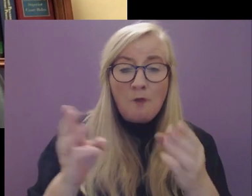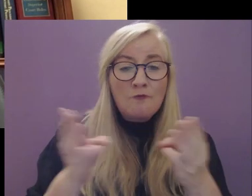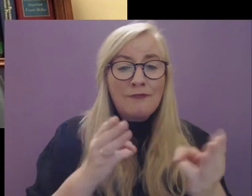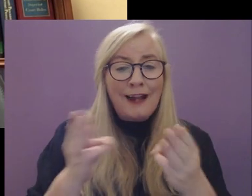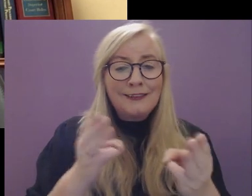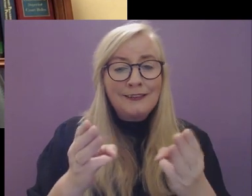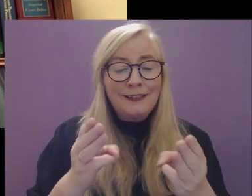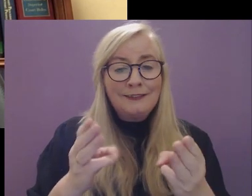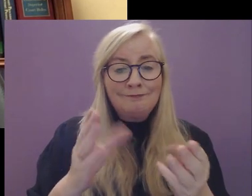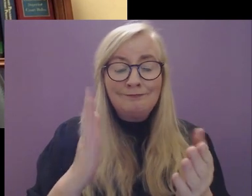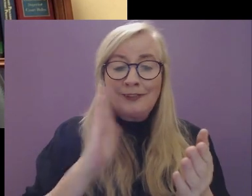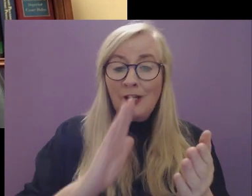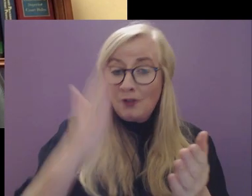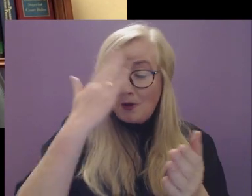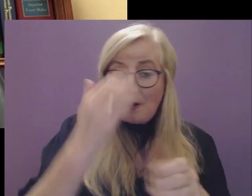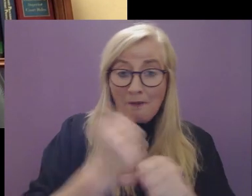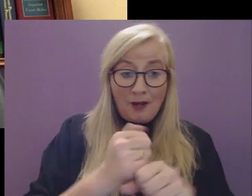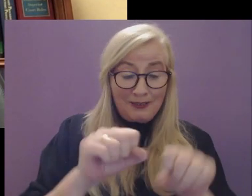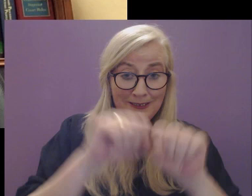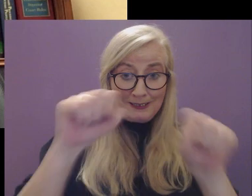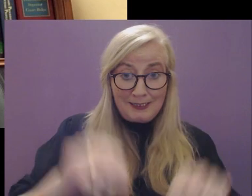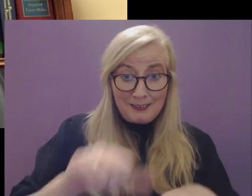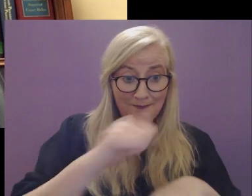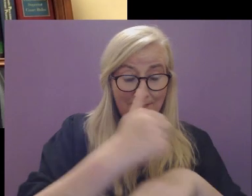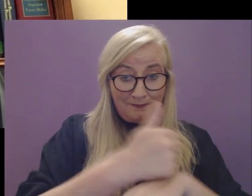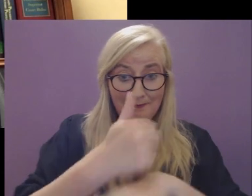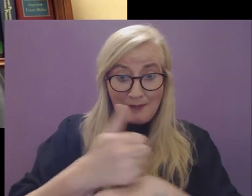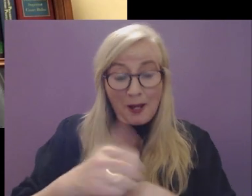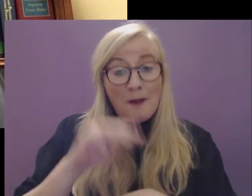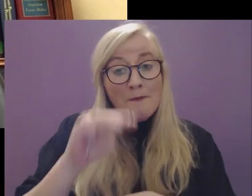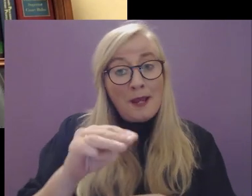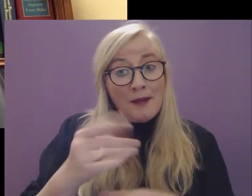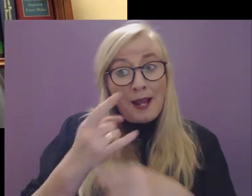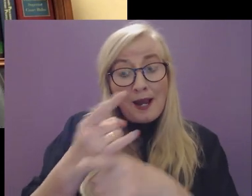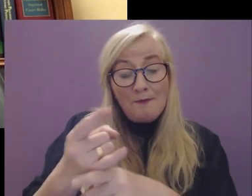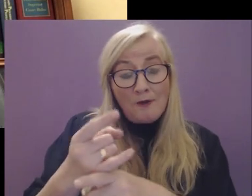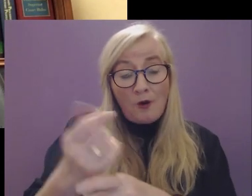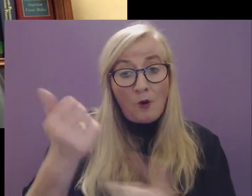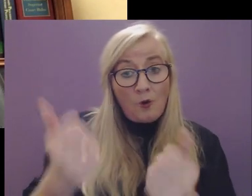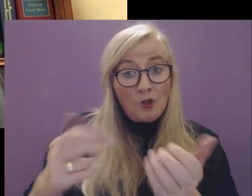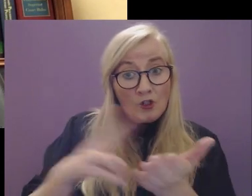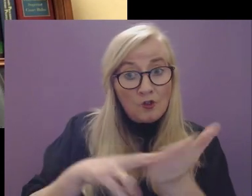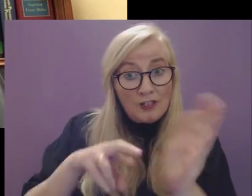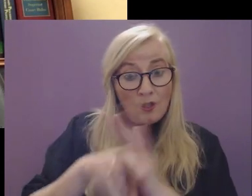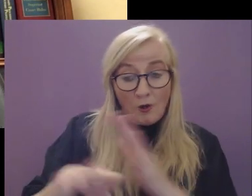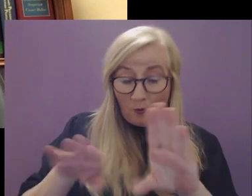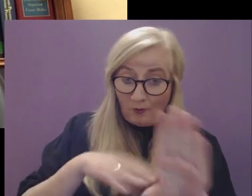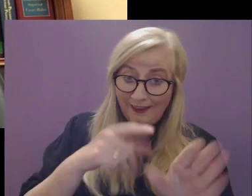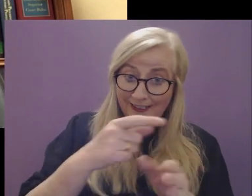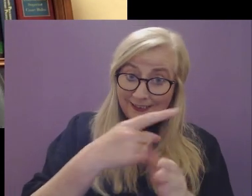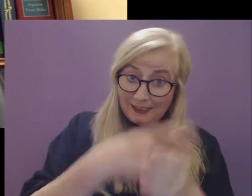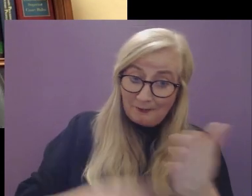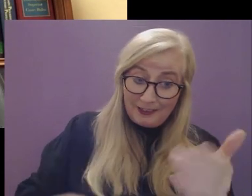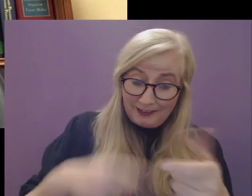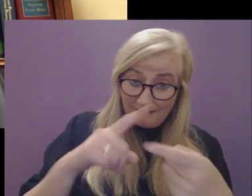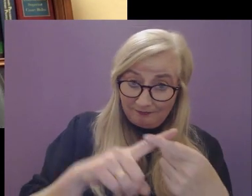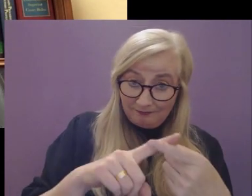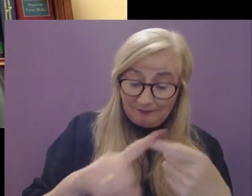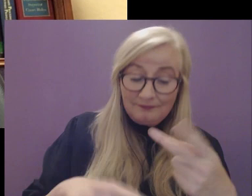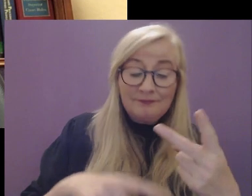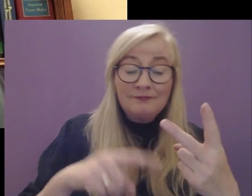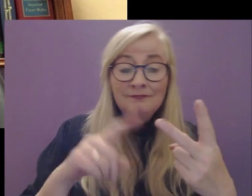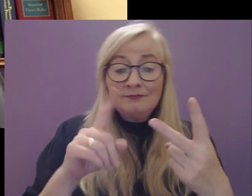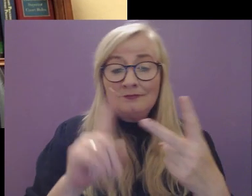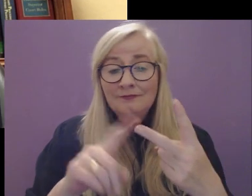a practical overview of the mechanisms in place which might assist court users with a disability. Second,